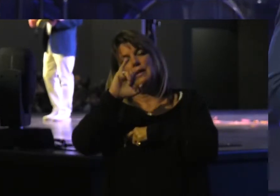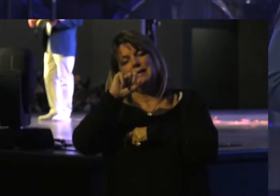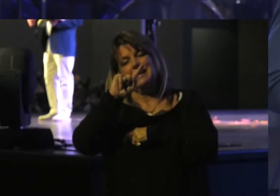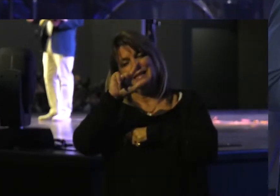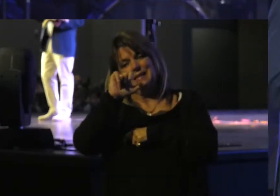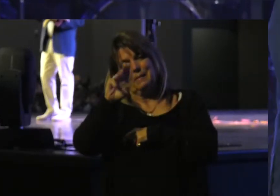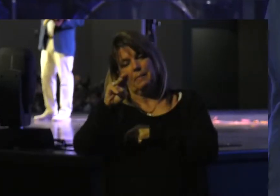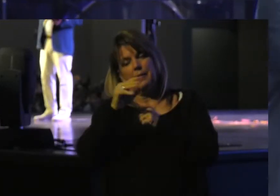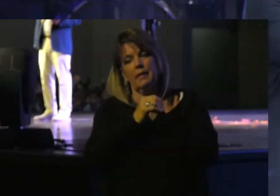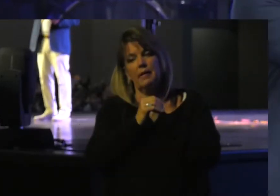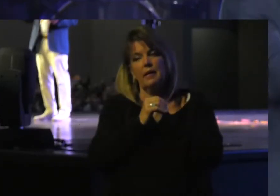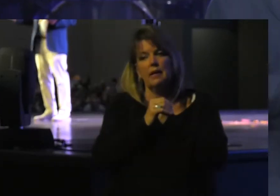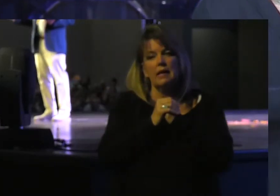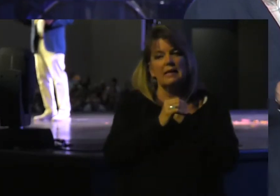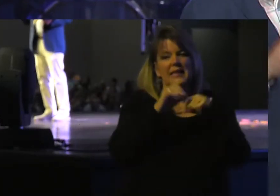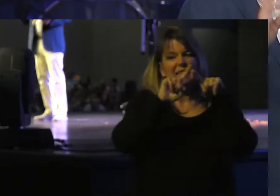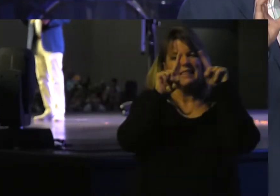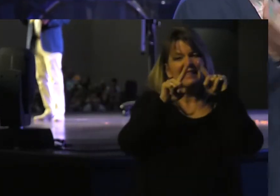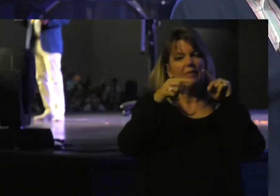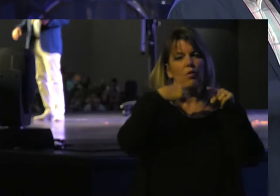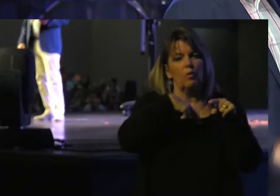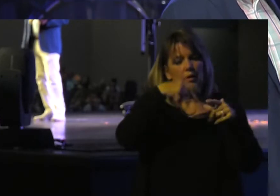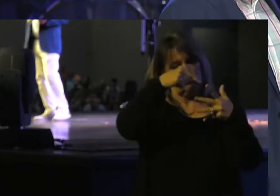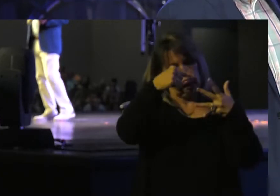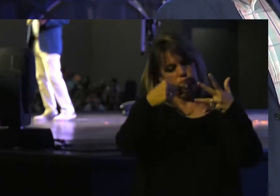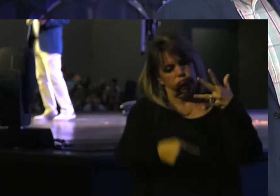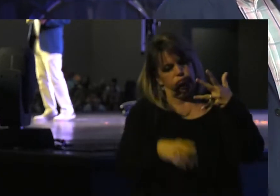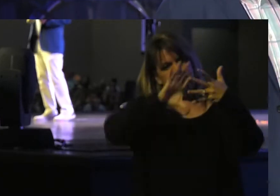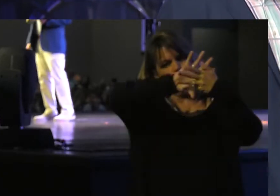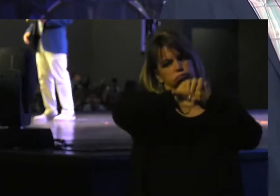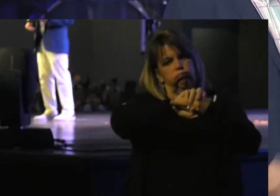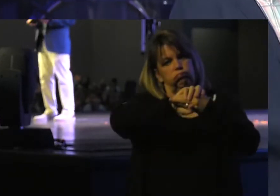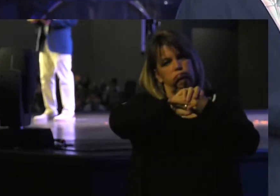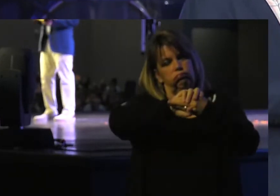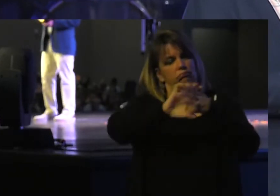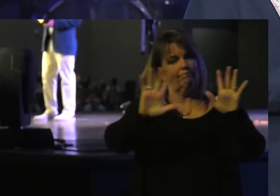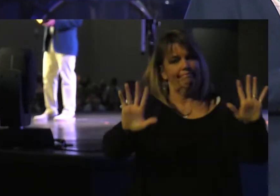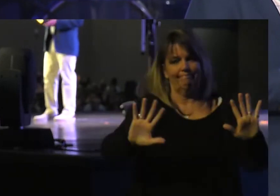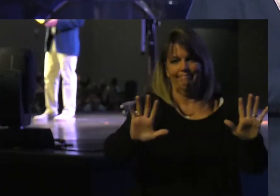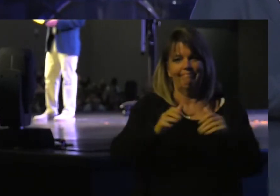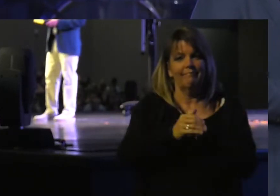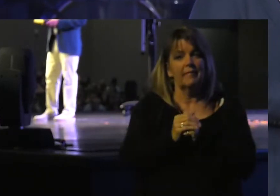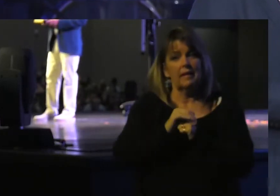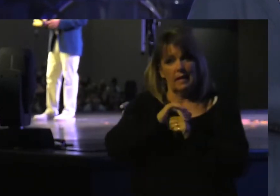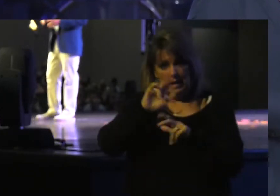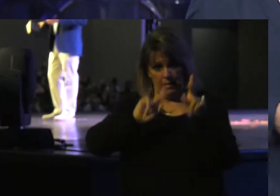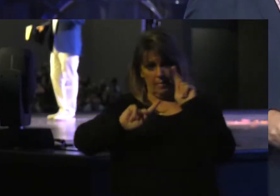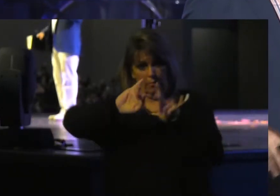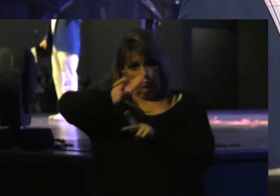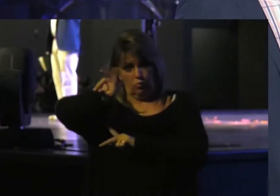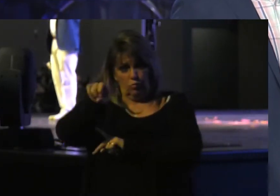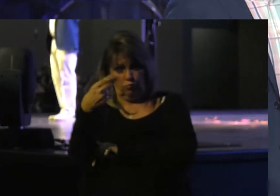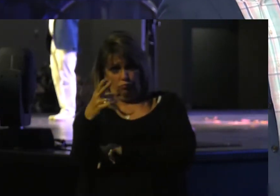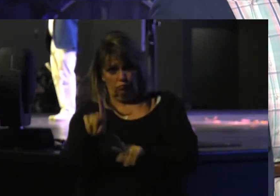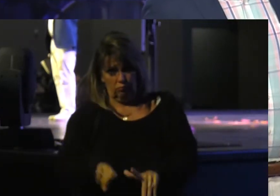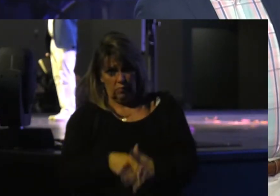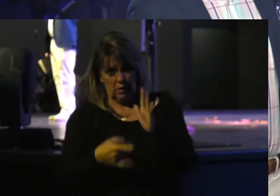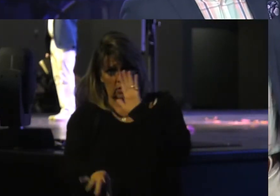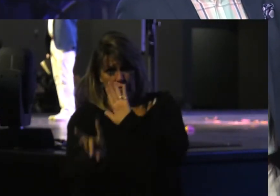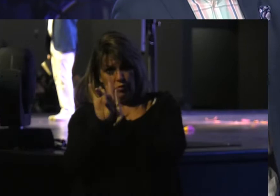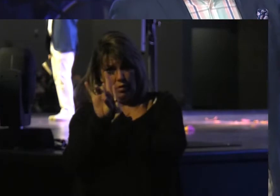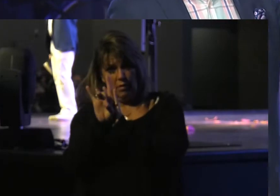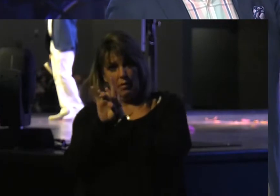trying to take Multiple religions and put them together. And when the people of Judah Began to discover